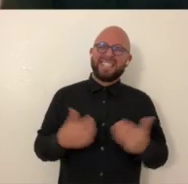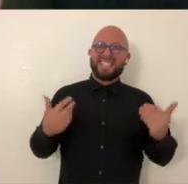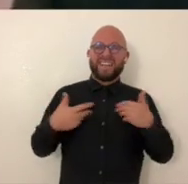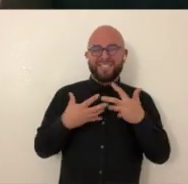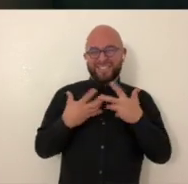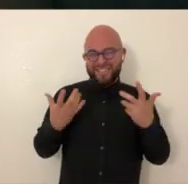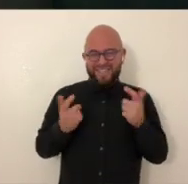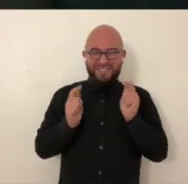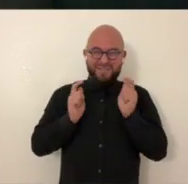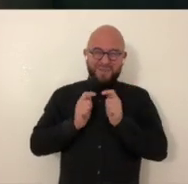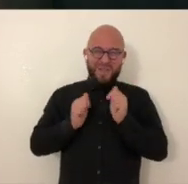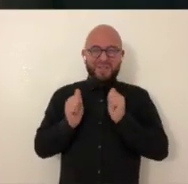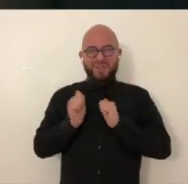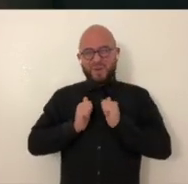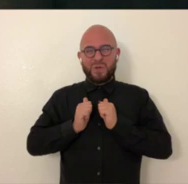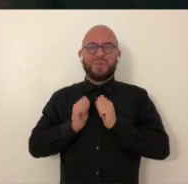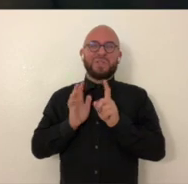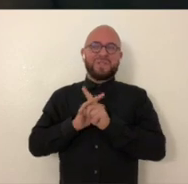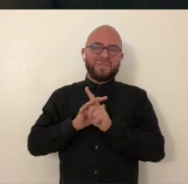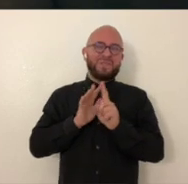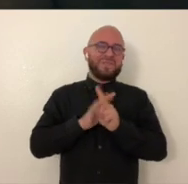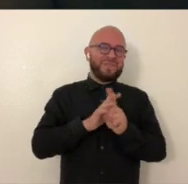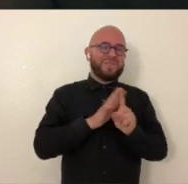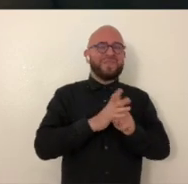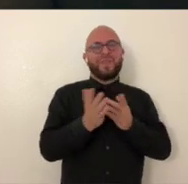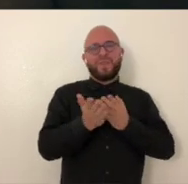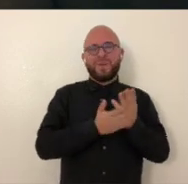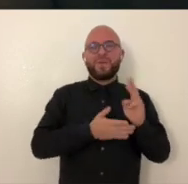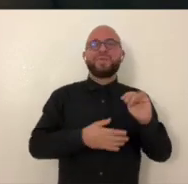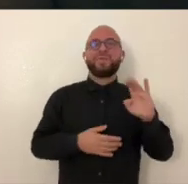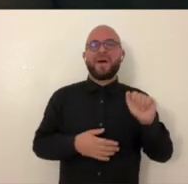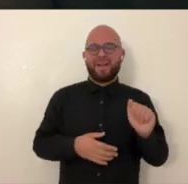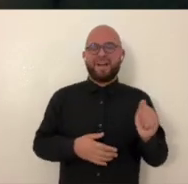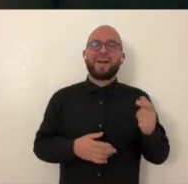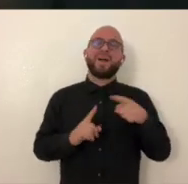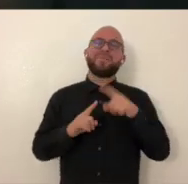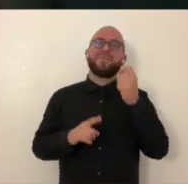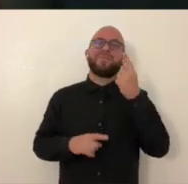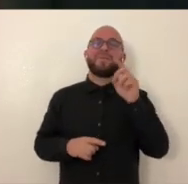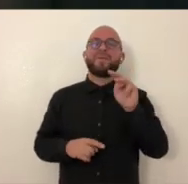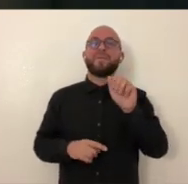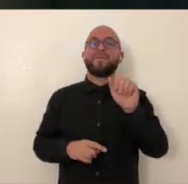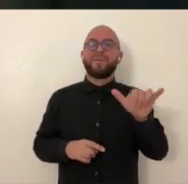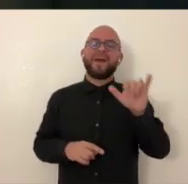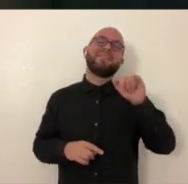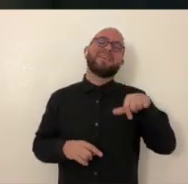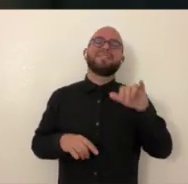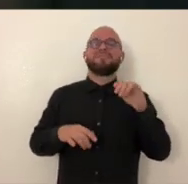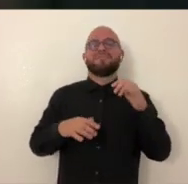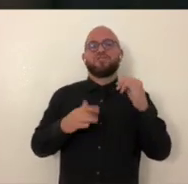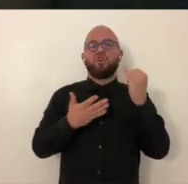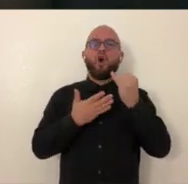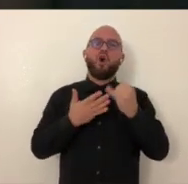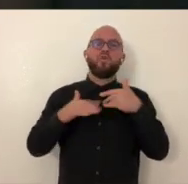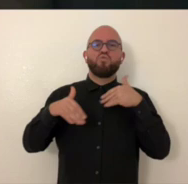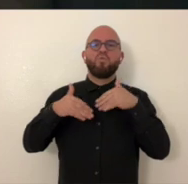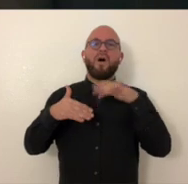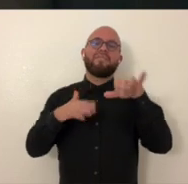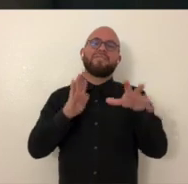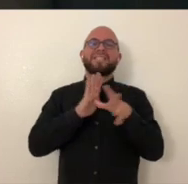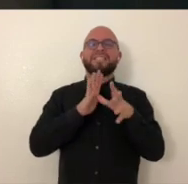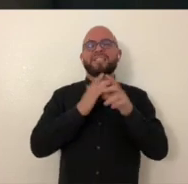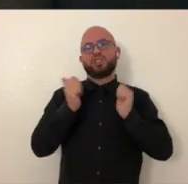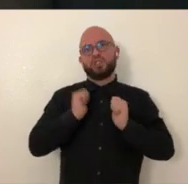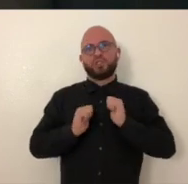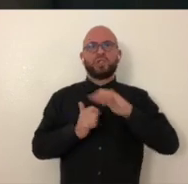I have a lot of little shows here and there through MICA that are coming up. In May, it is Art Walk, which is our